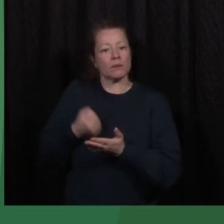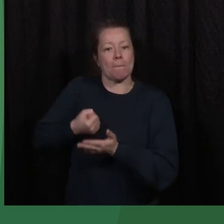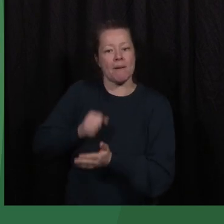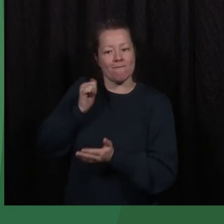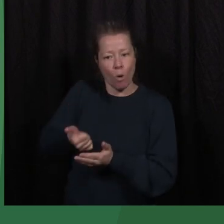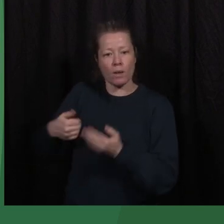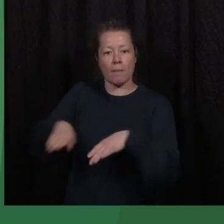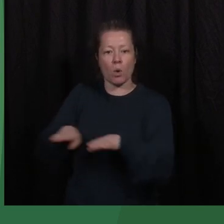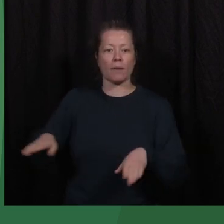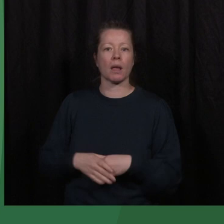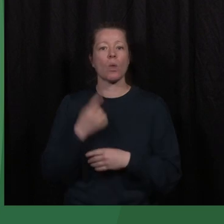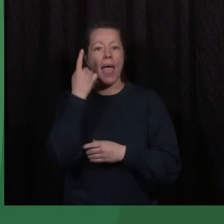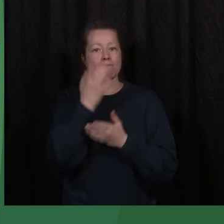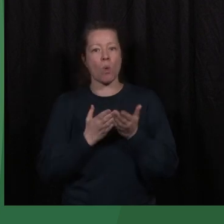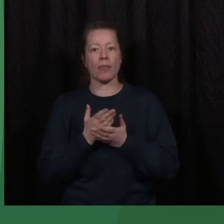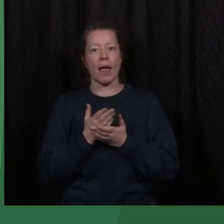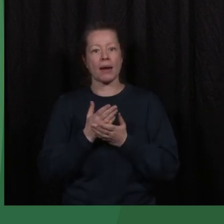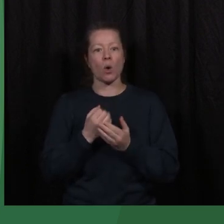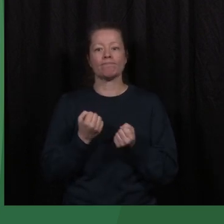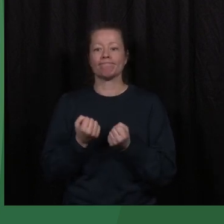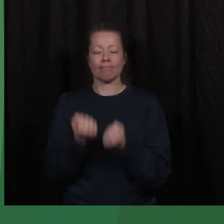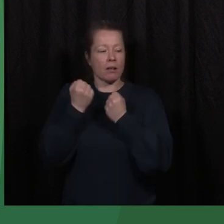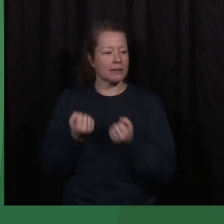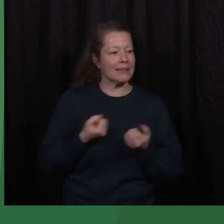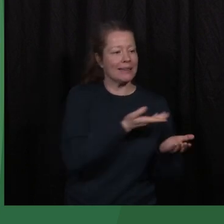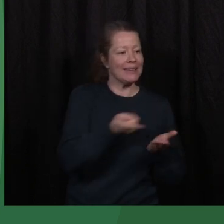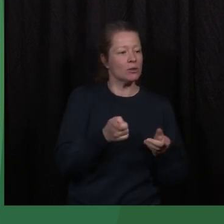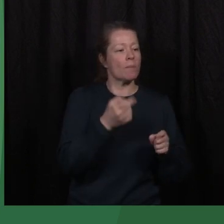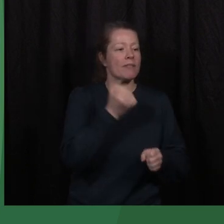One is to empower those who have been systematically disempowered.